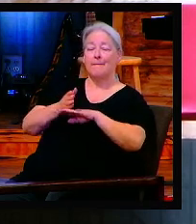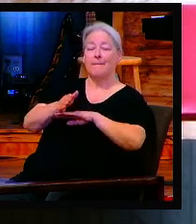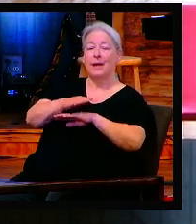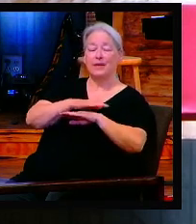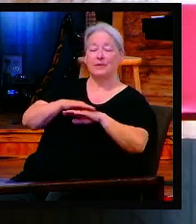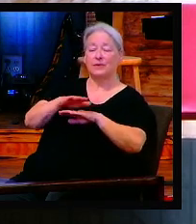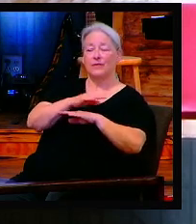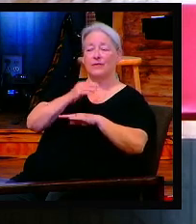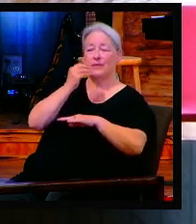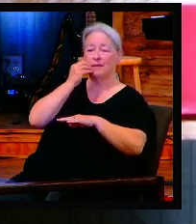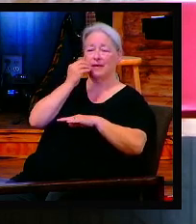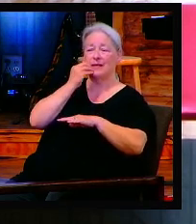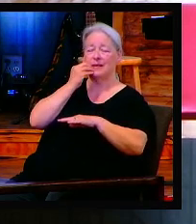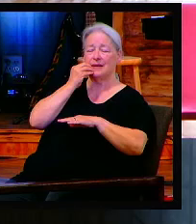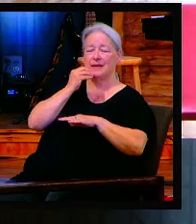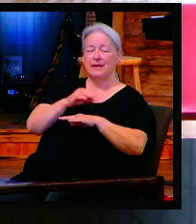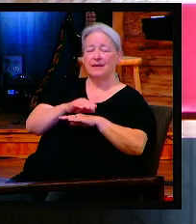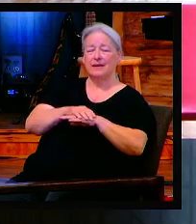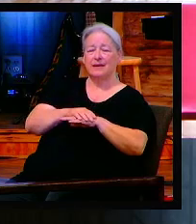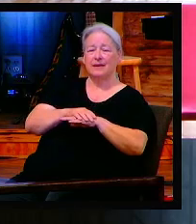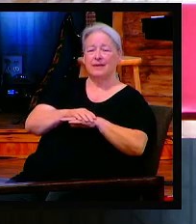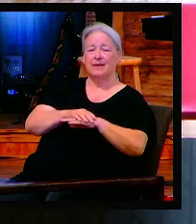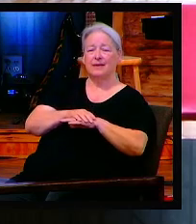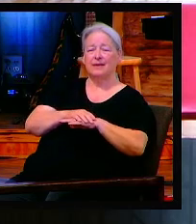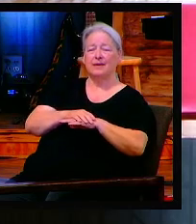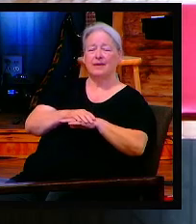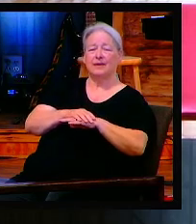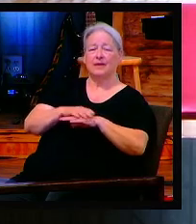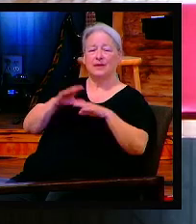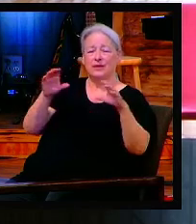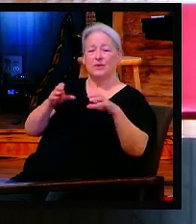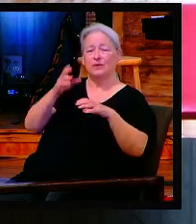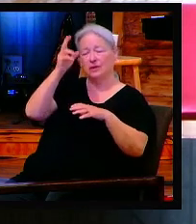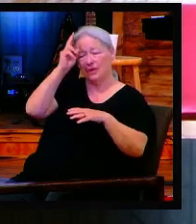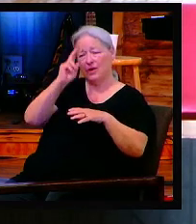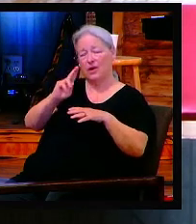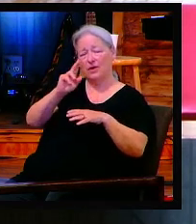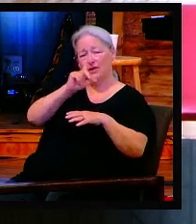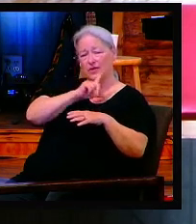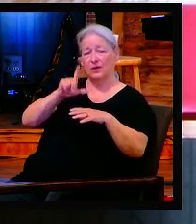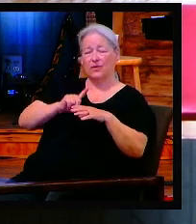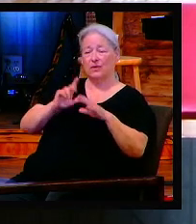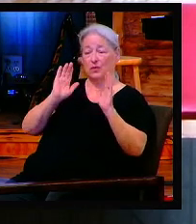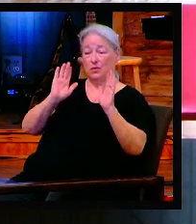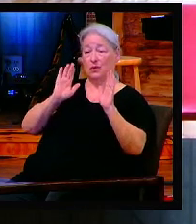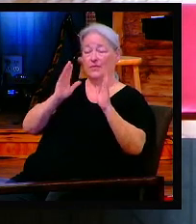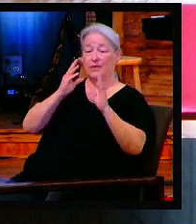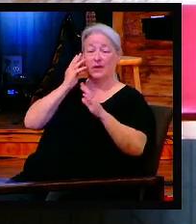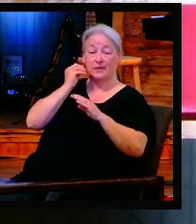your salvation, just to honor the Lord. They do it in honor. It is a very wonderful experience.